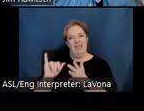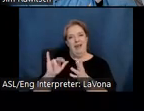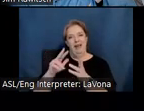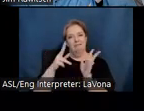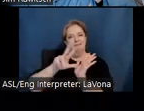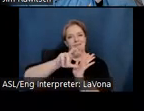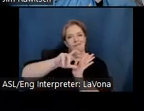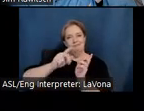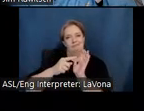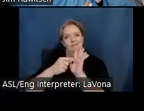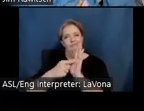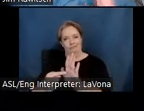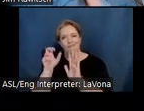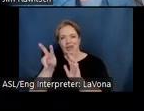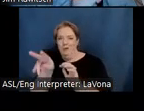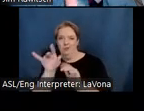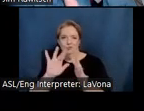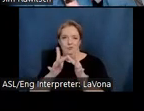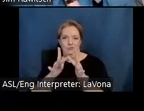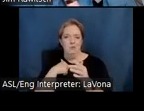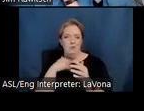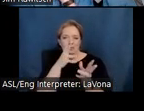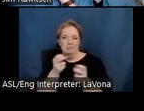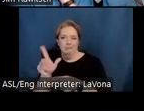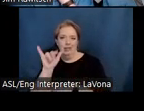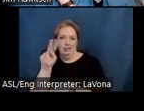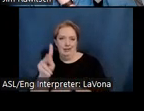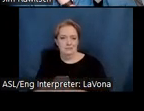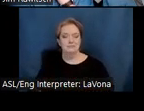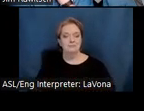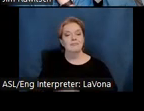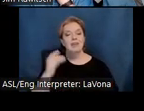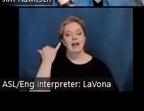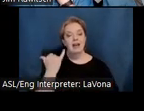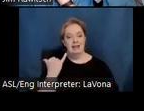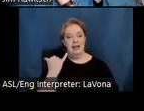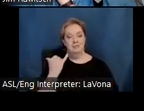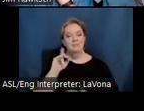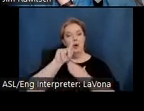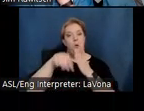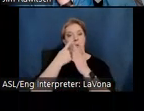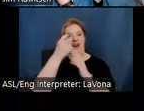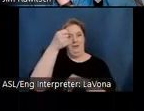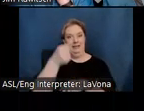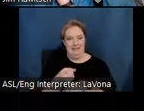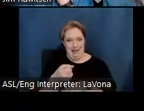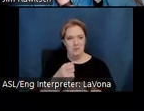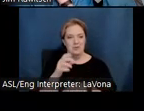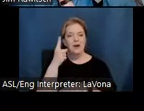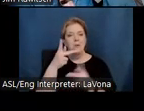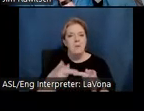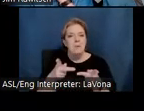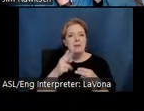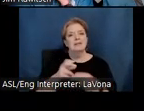Now traveling an hour south, Sunnylands, a place I have only just discovered through our host Jim,